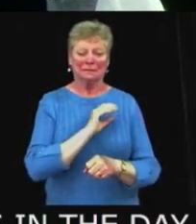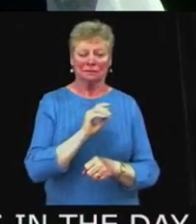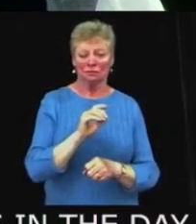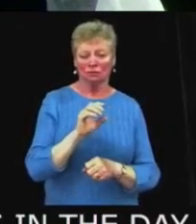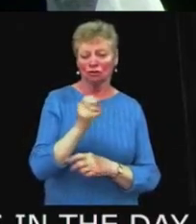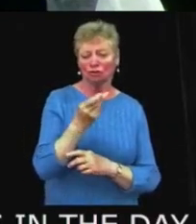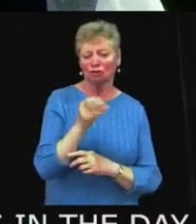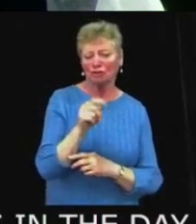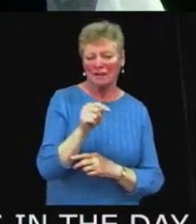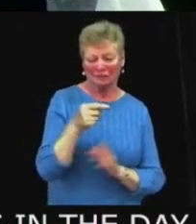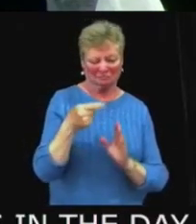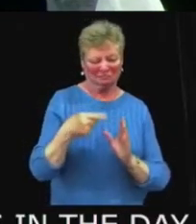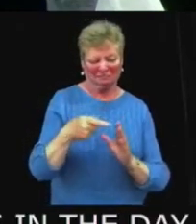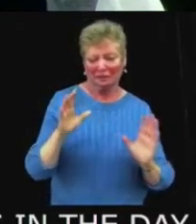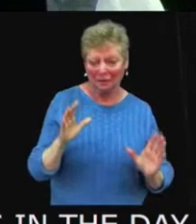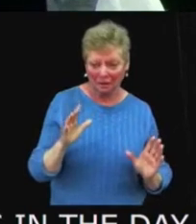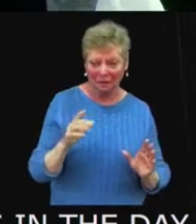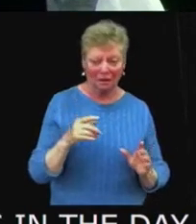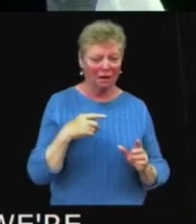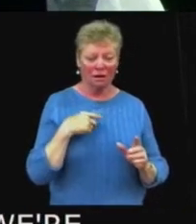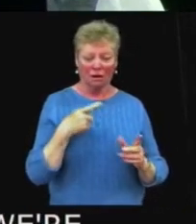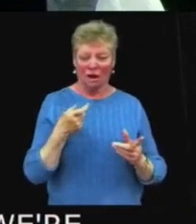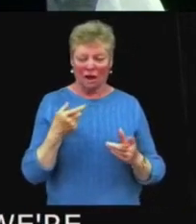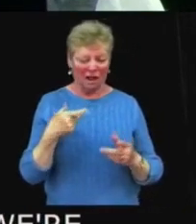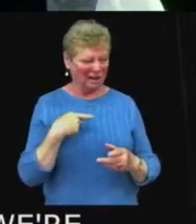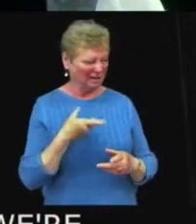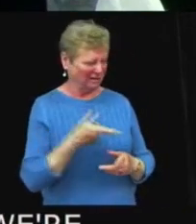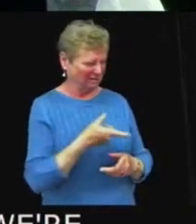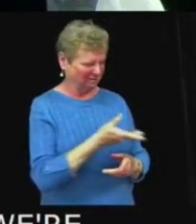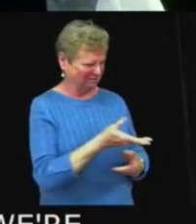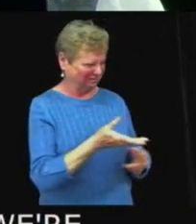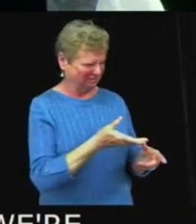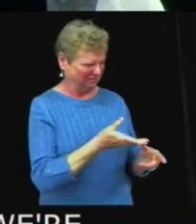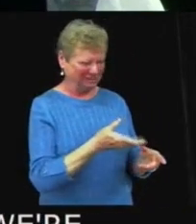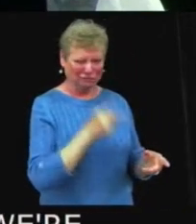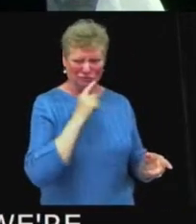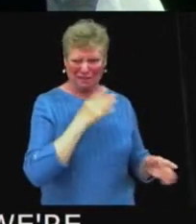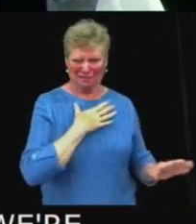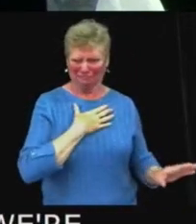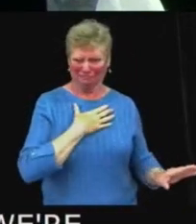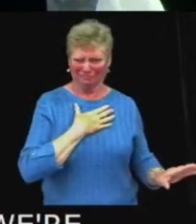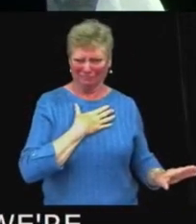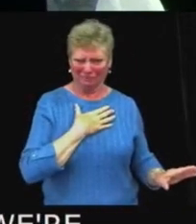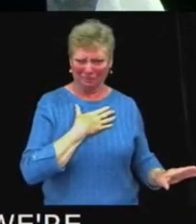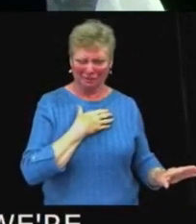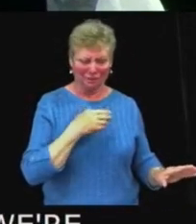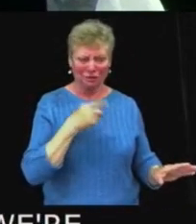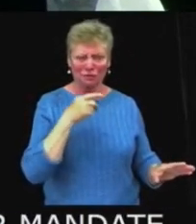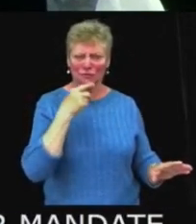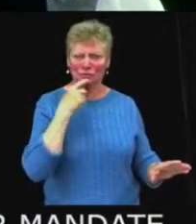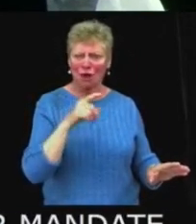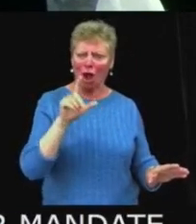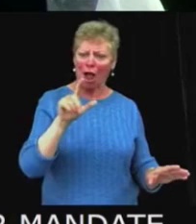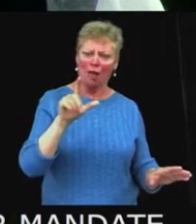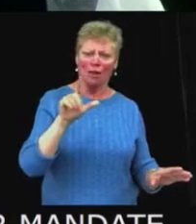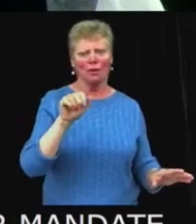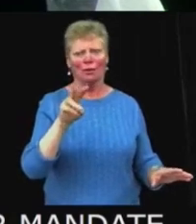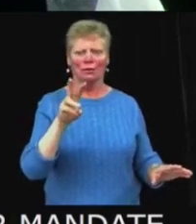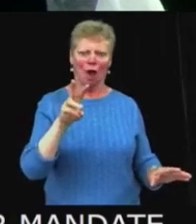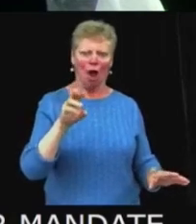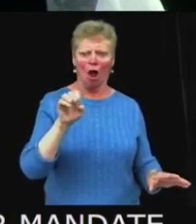on far too many things that are outside our mandate. It's not law enforcement, you know, where it's public safety.